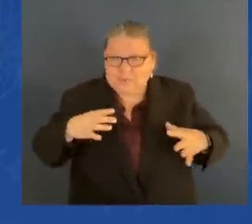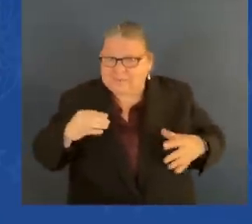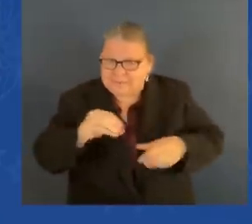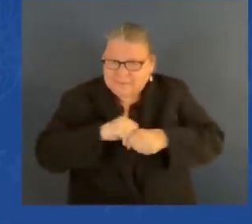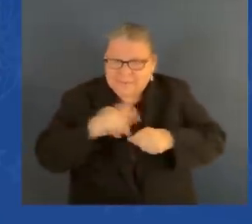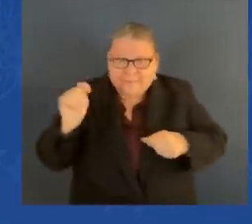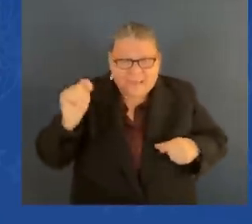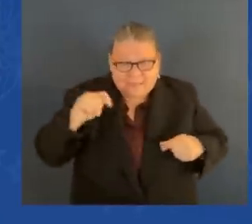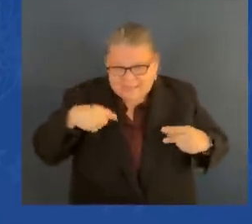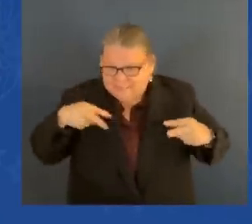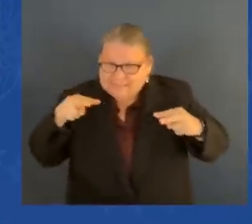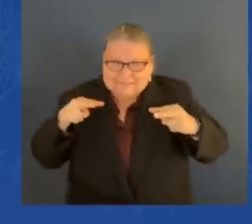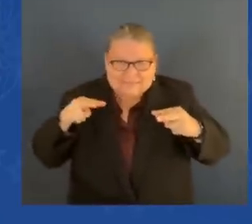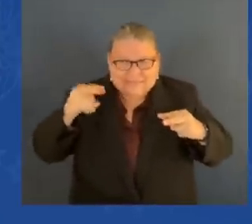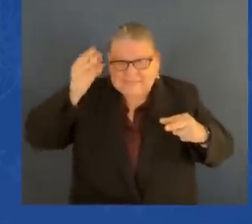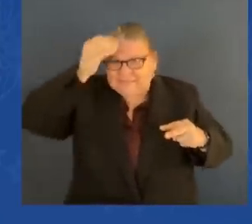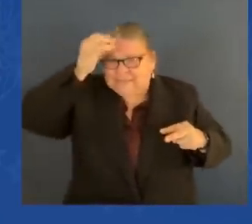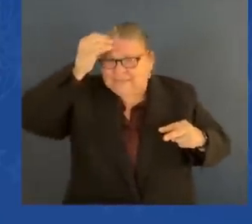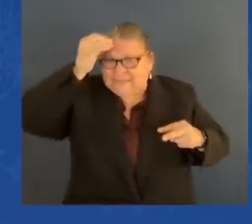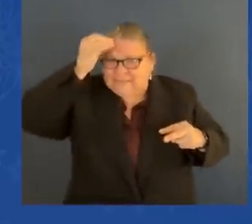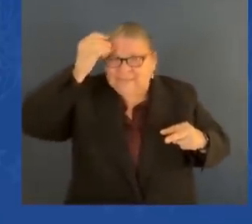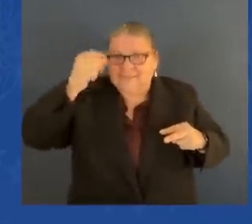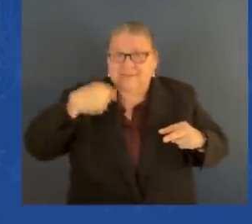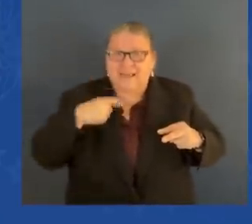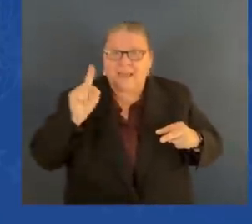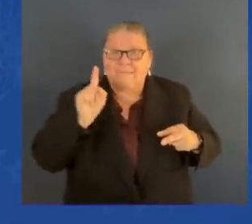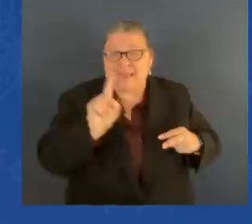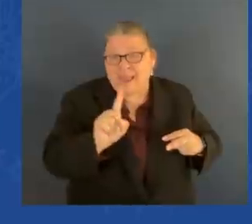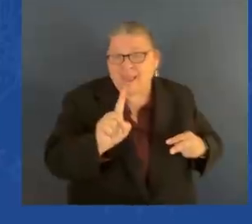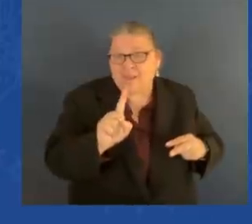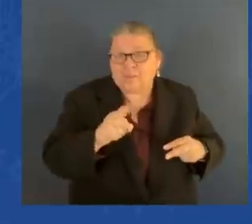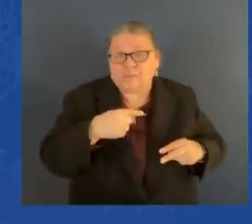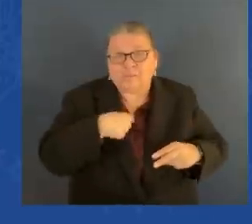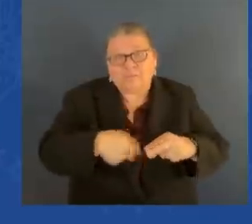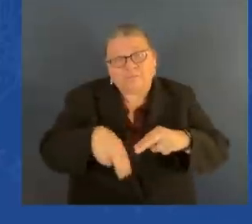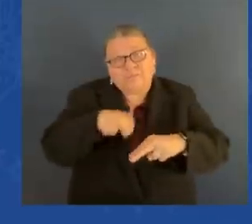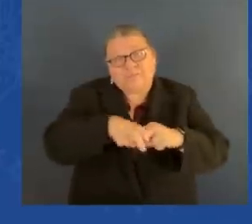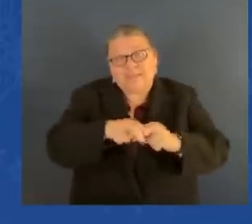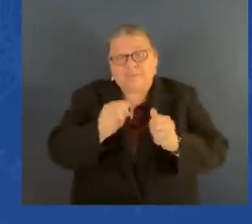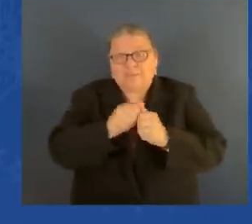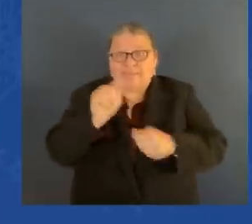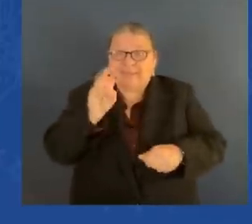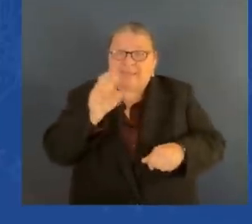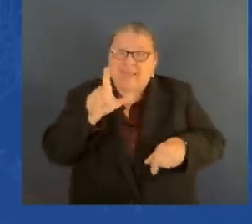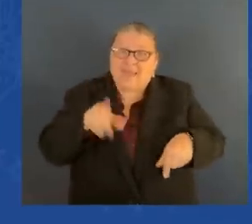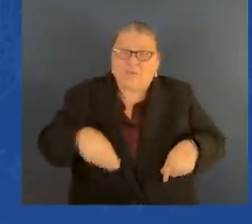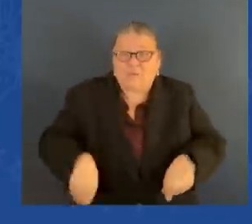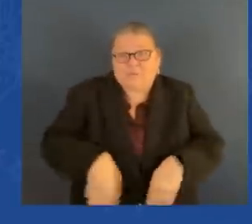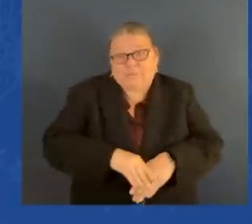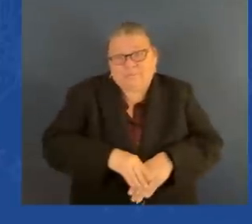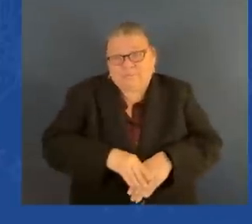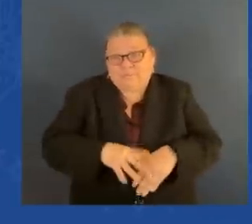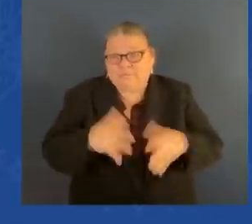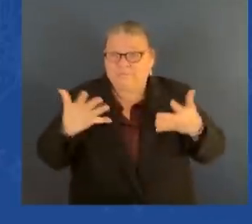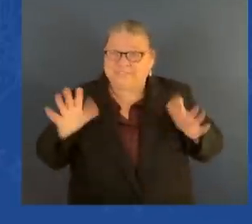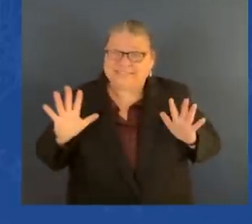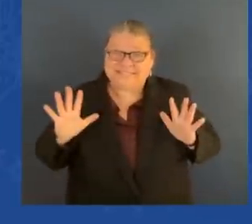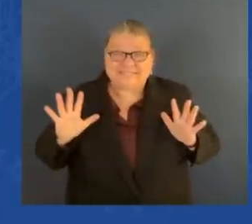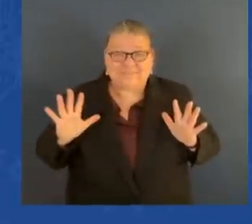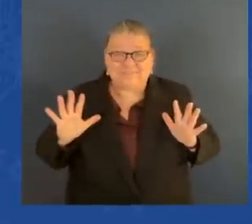leaned against that desk with the towel around me. said, yes, gentlemen. And they said, Joe, we just had dinner.